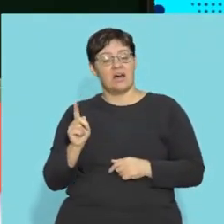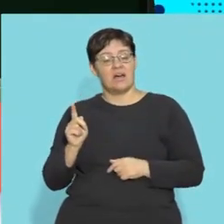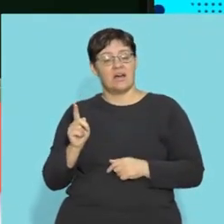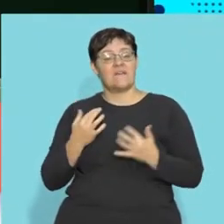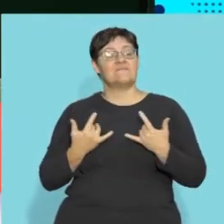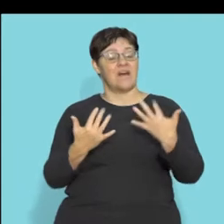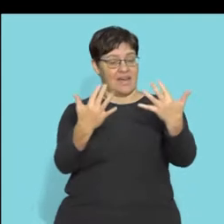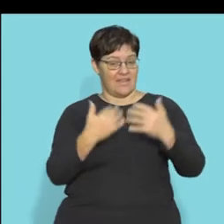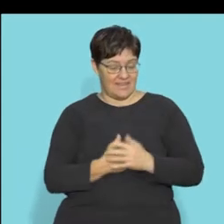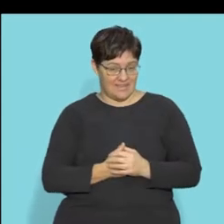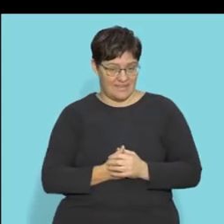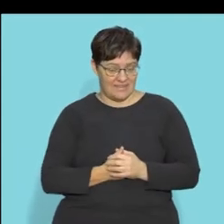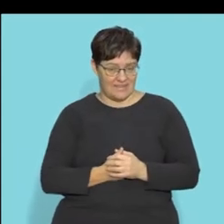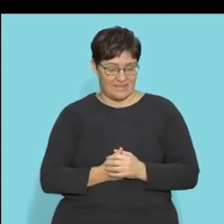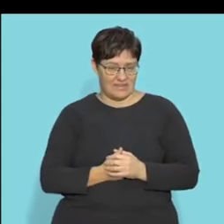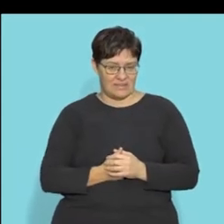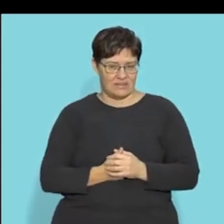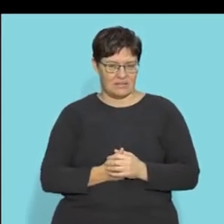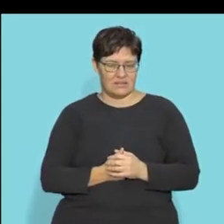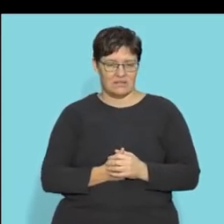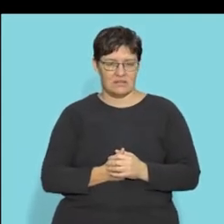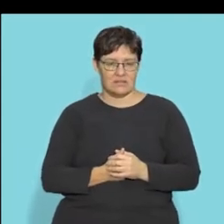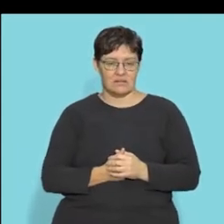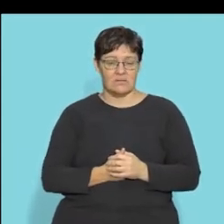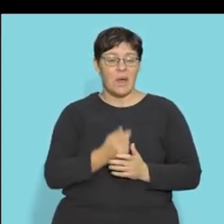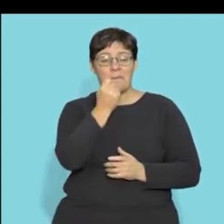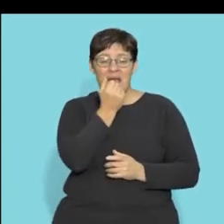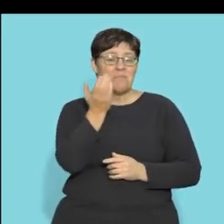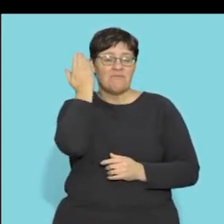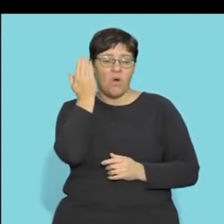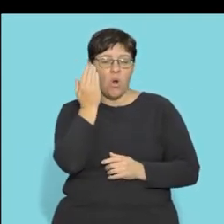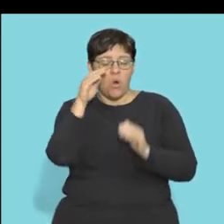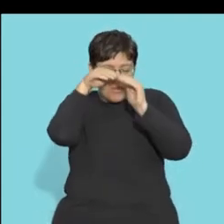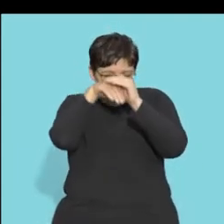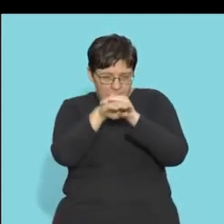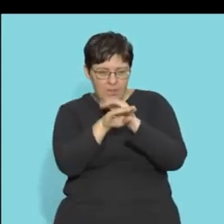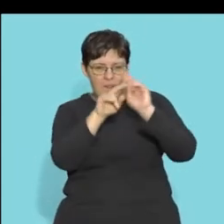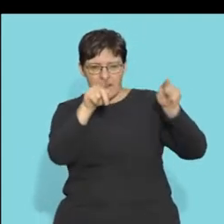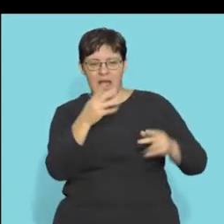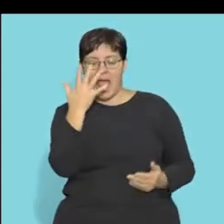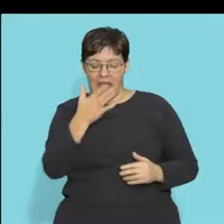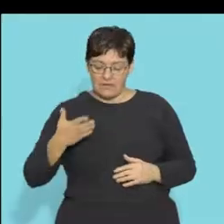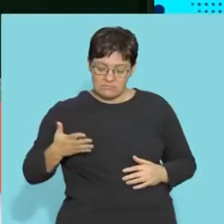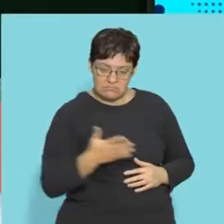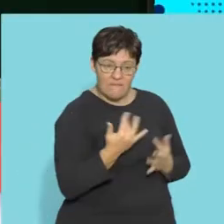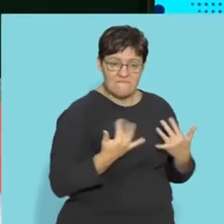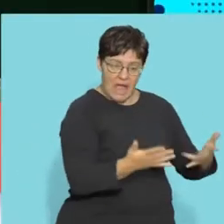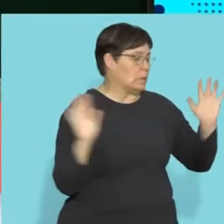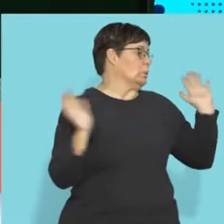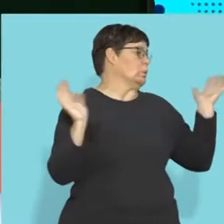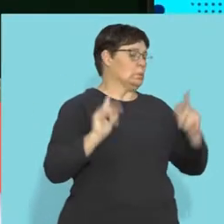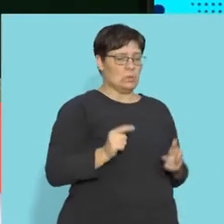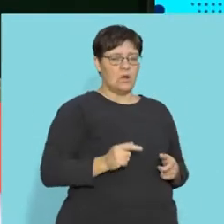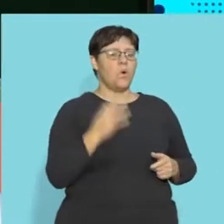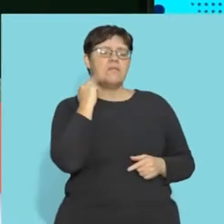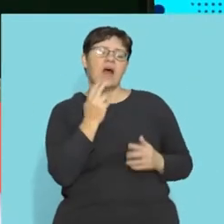Another stimuli is like fire. Right. I think the caveman even figured out that you don't put your hand into